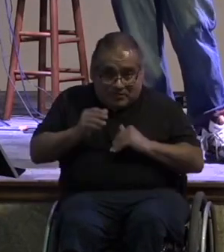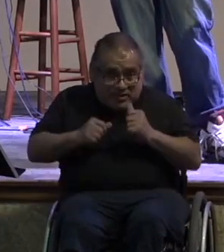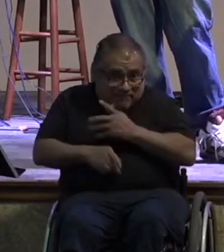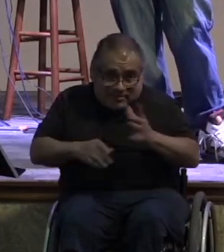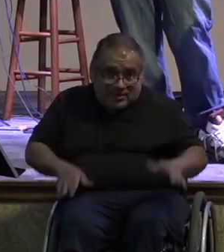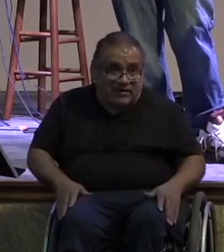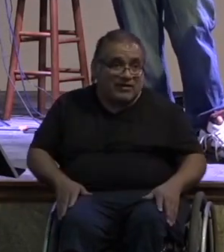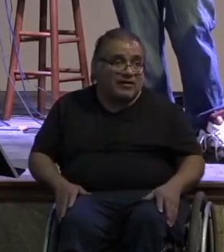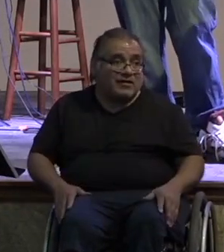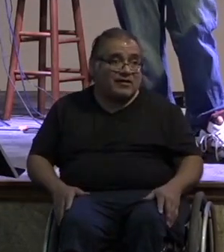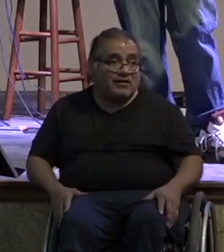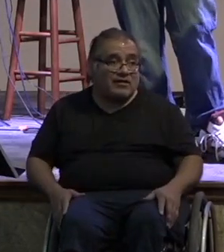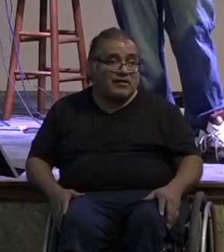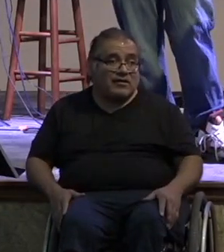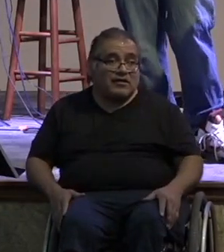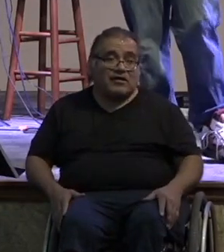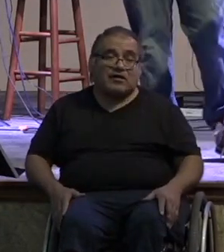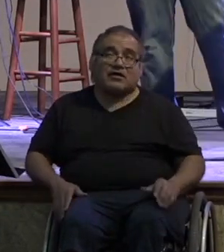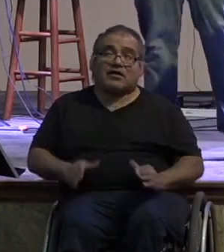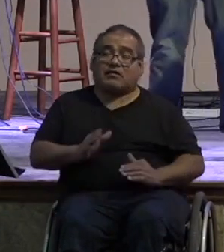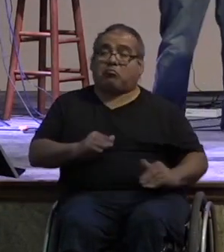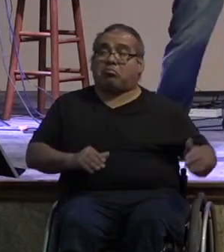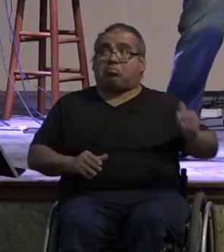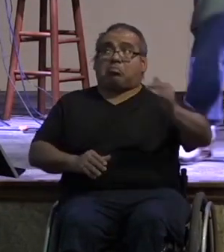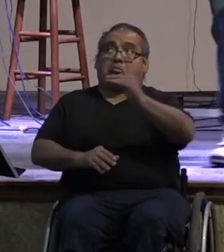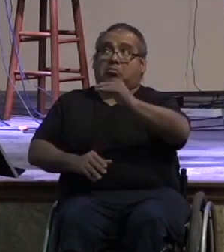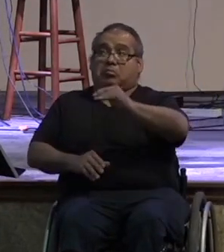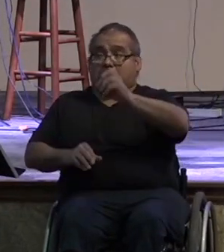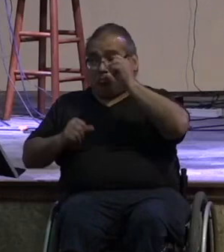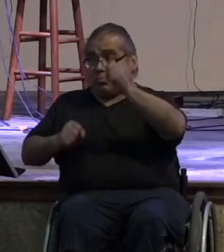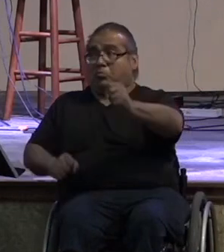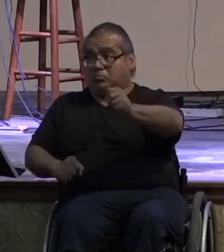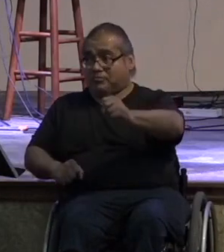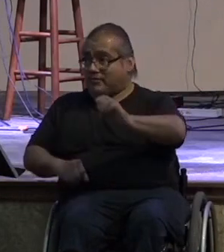he he is beyond our comprehension powerful right